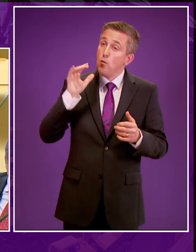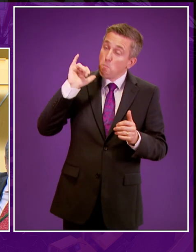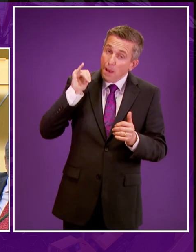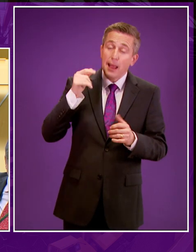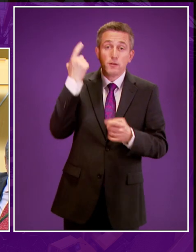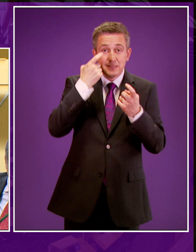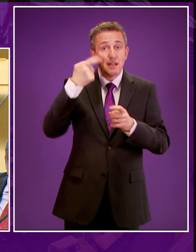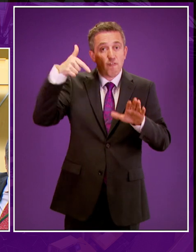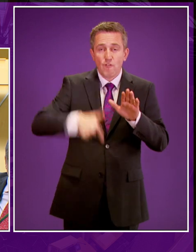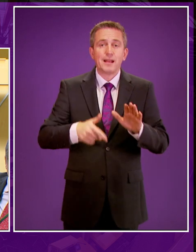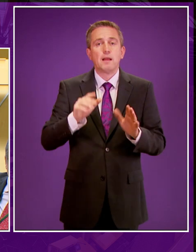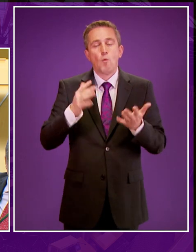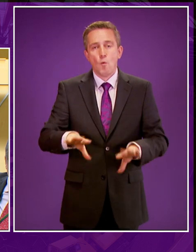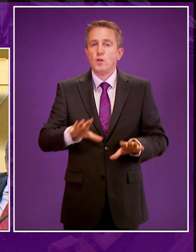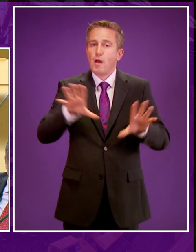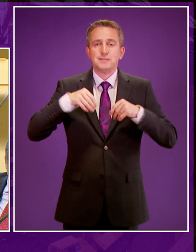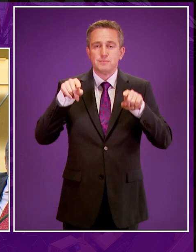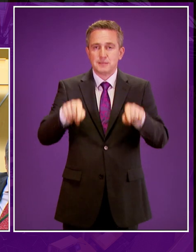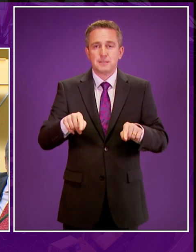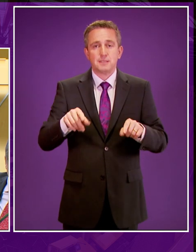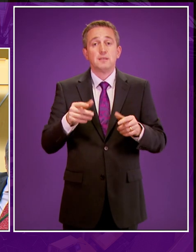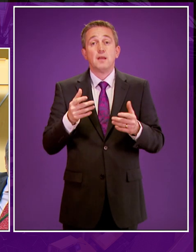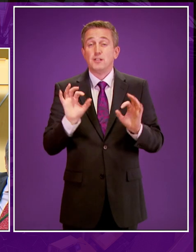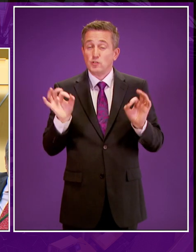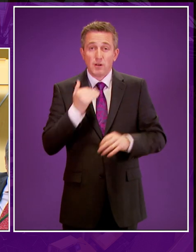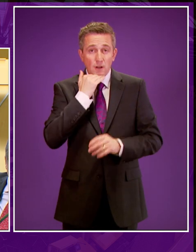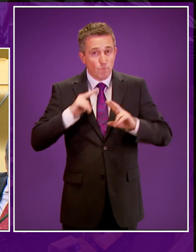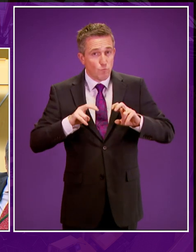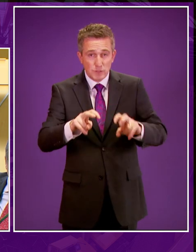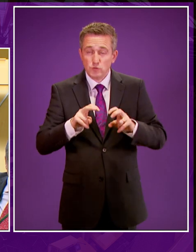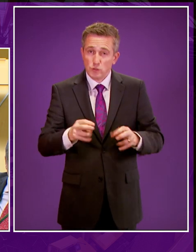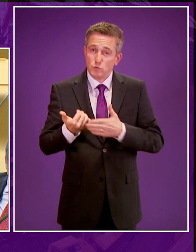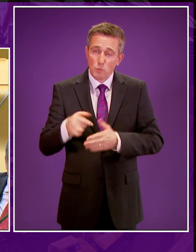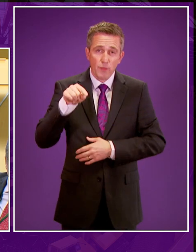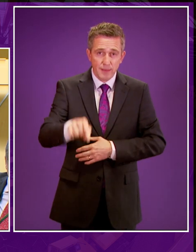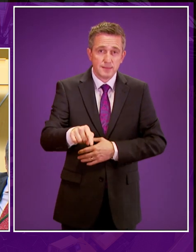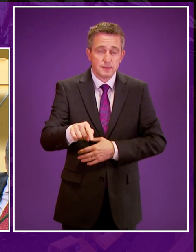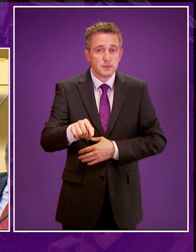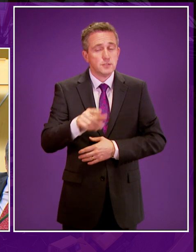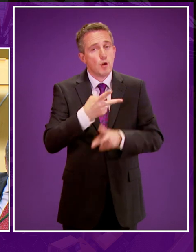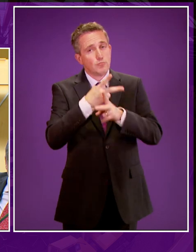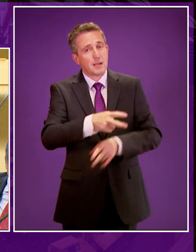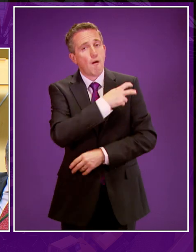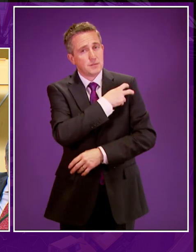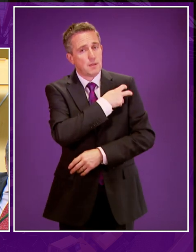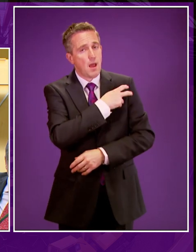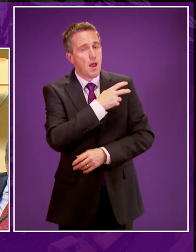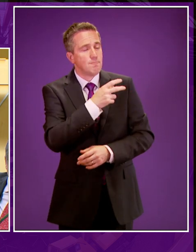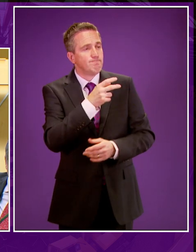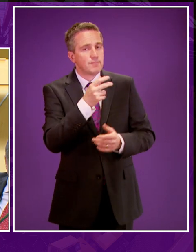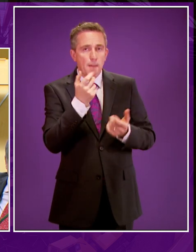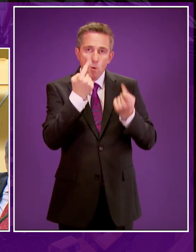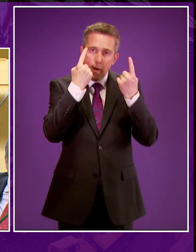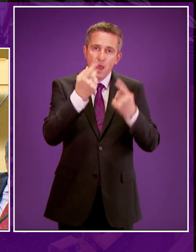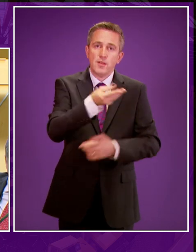The research we commissioned did not provide a strong enough basis from which to address those communities' concerns. Presiding Officer, I have noted calls that have been made